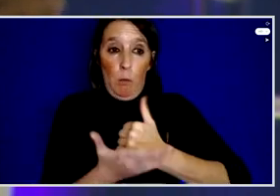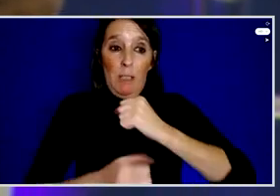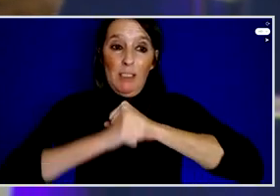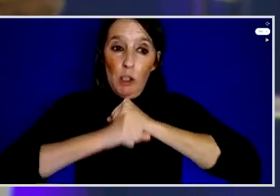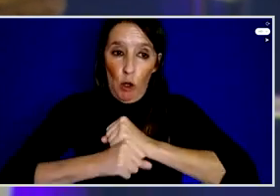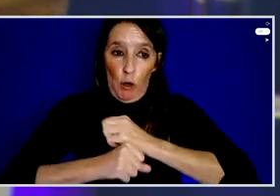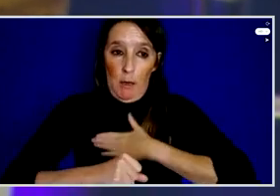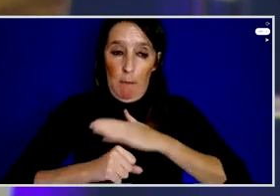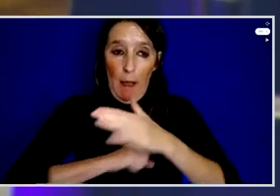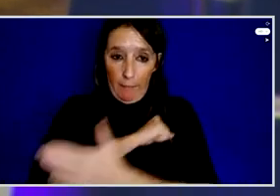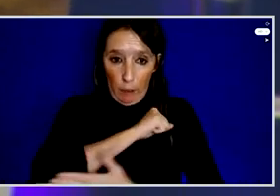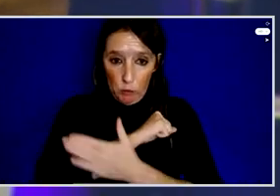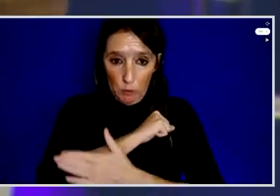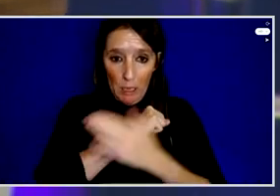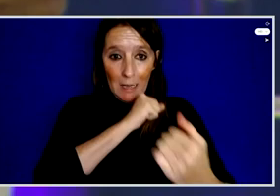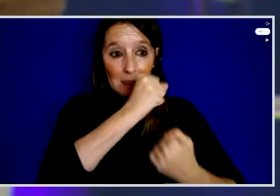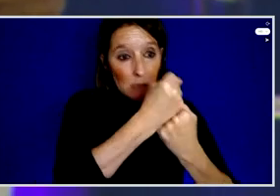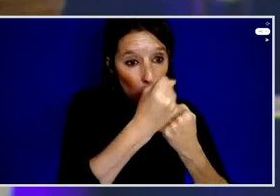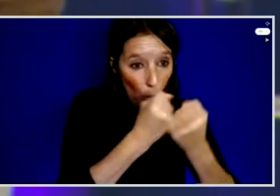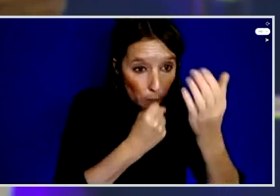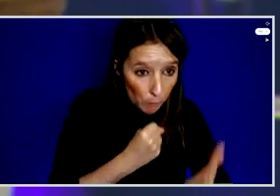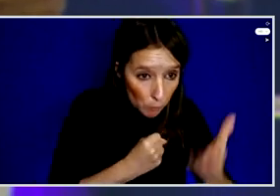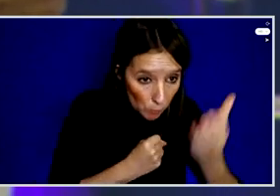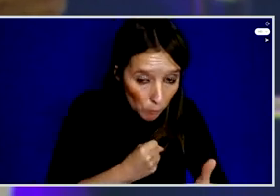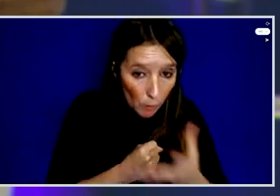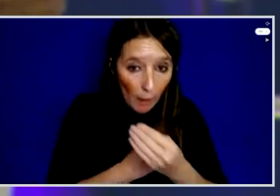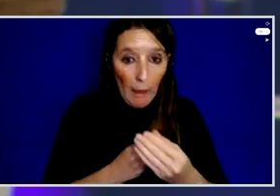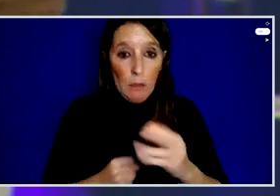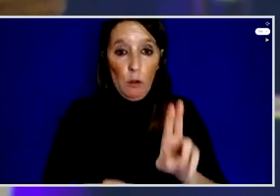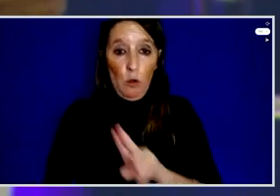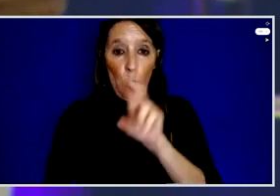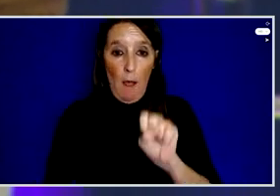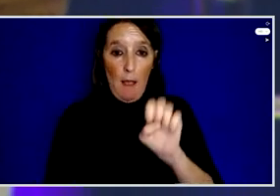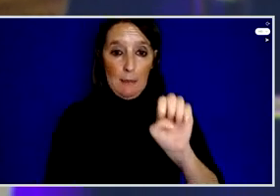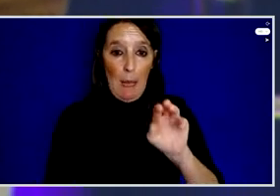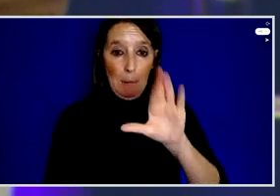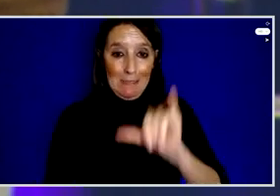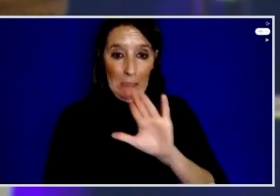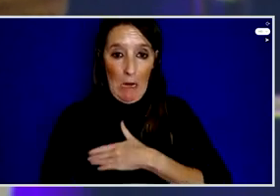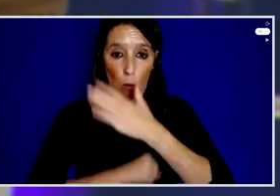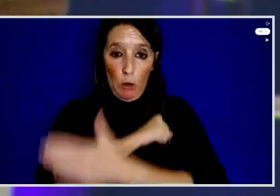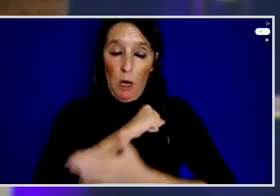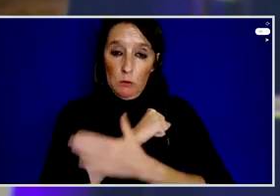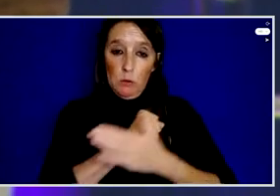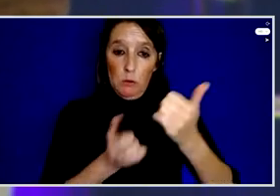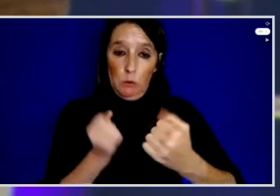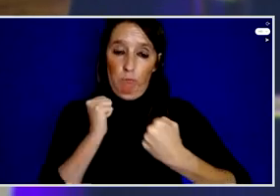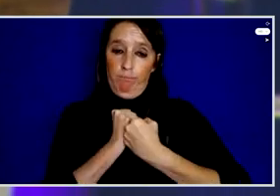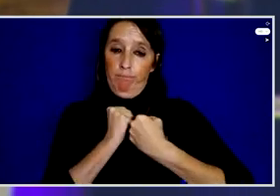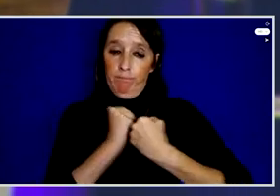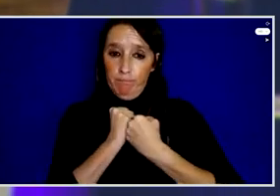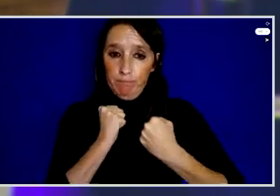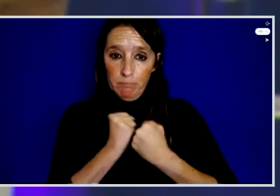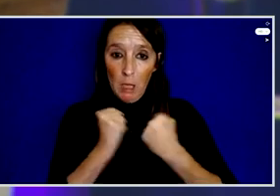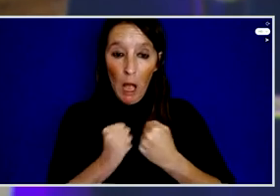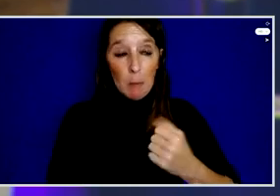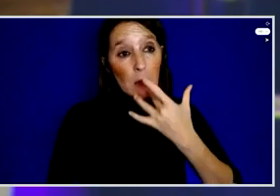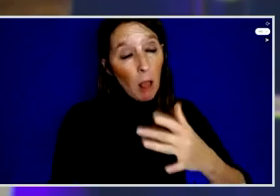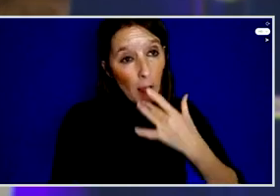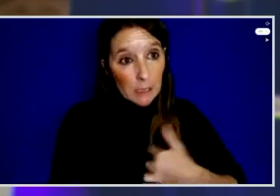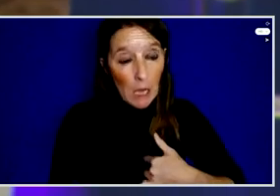need support from you and through our U.S. Embassy in our country. So, I'm lucky like I'm here.